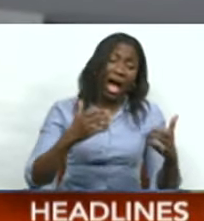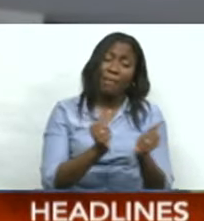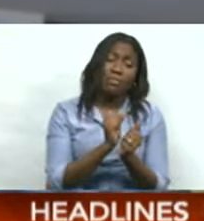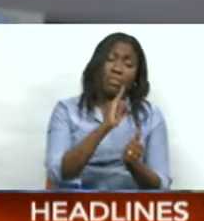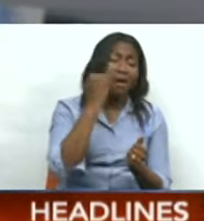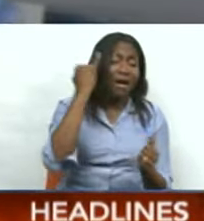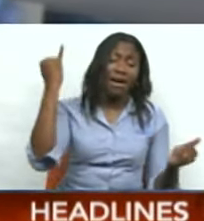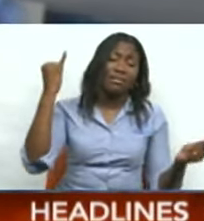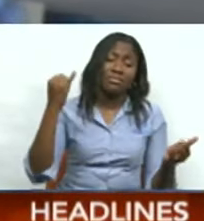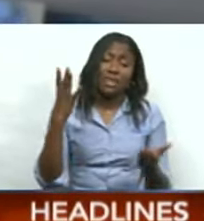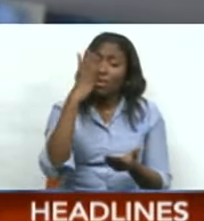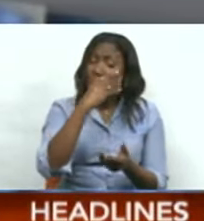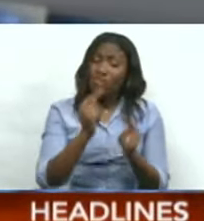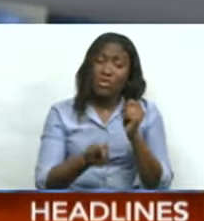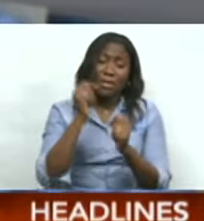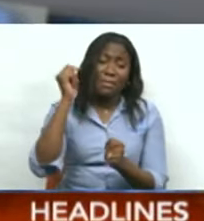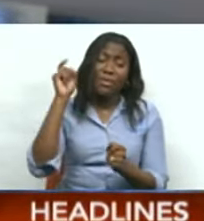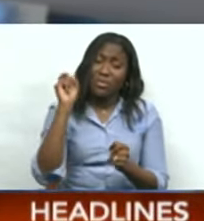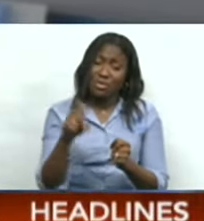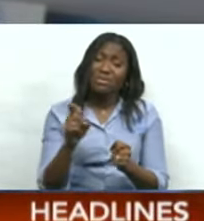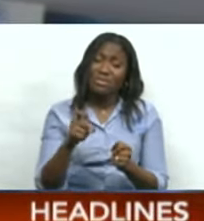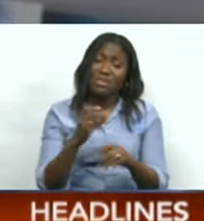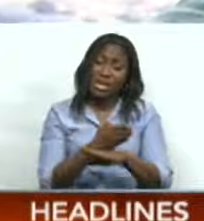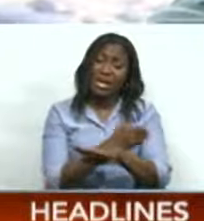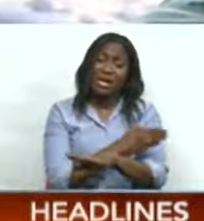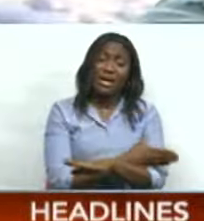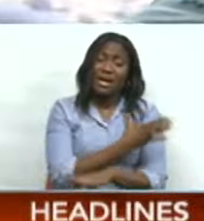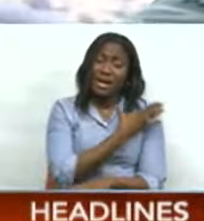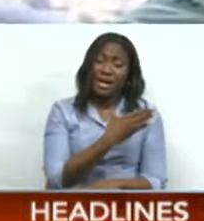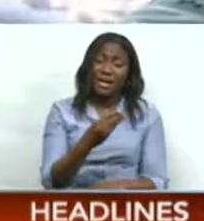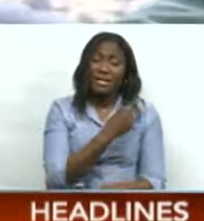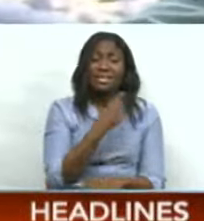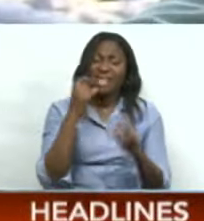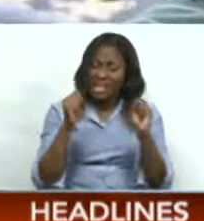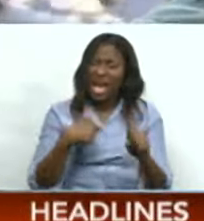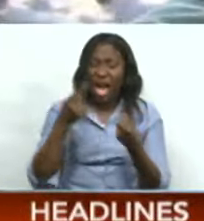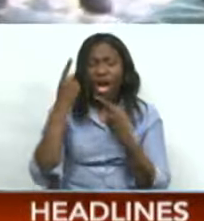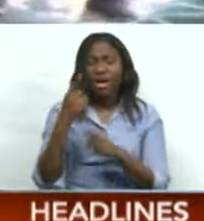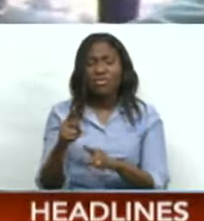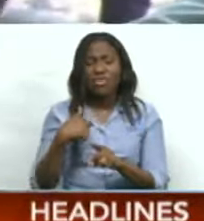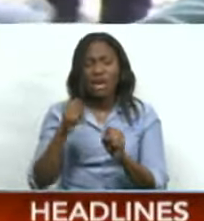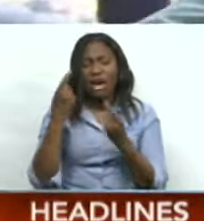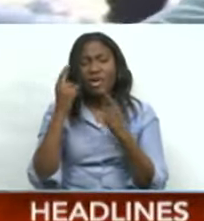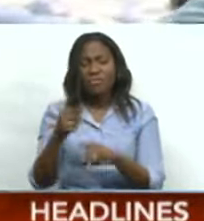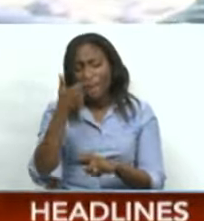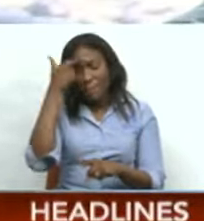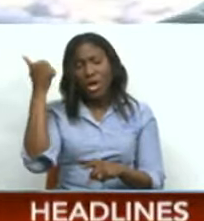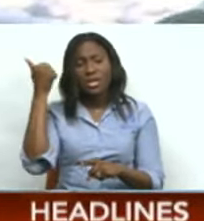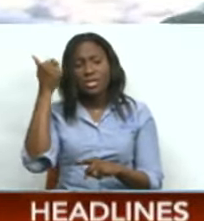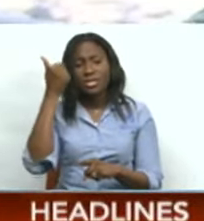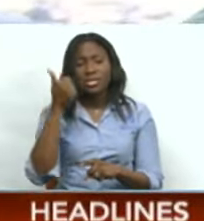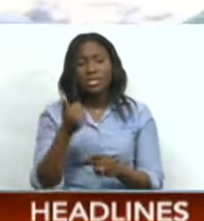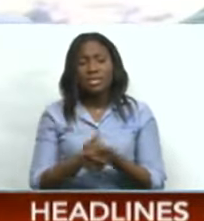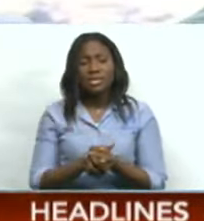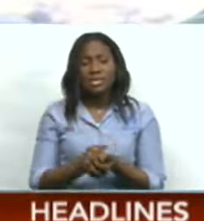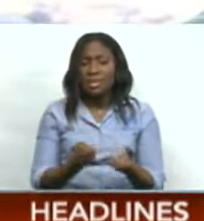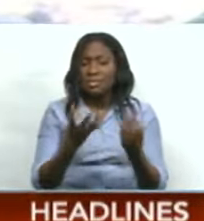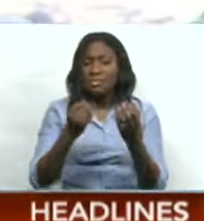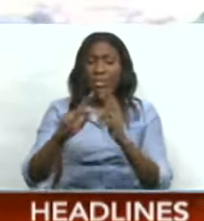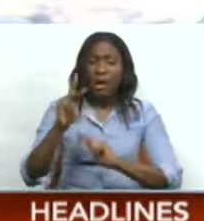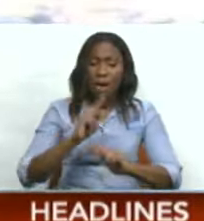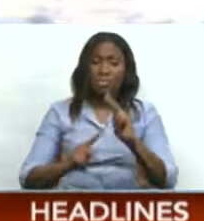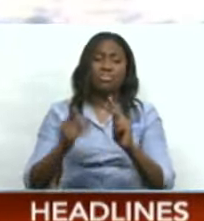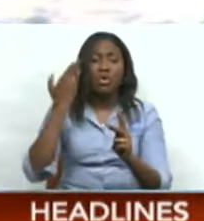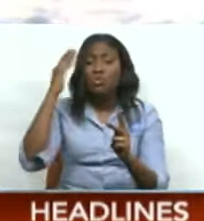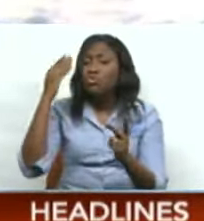Our beautiful TNT needs it. Yeah, agree, I agree, yes. Because of that, because plenty of people